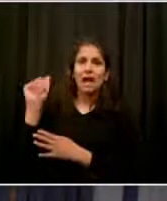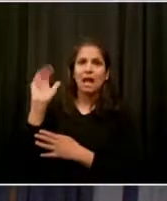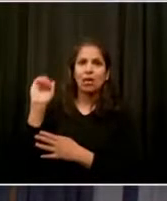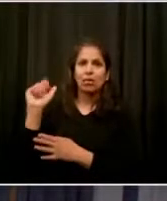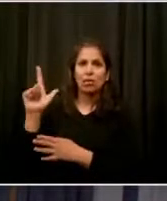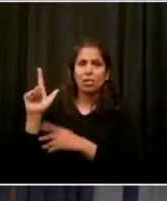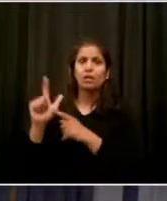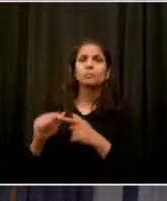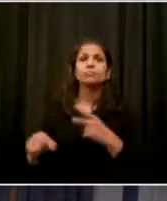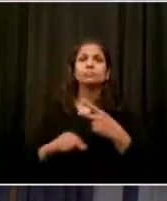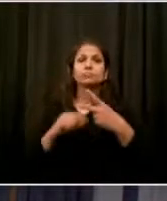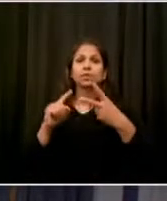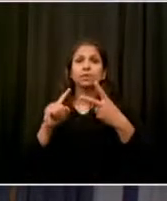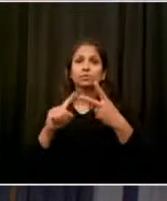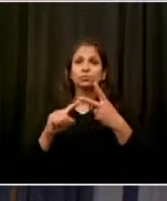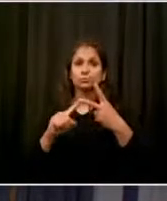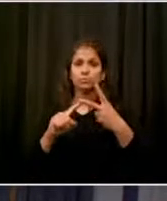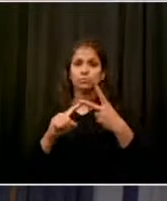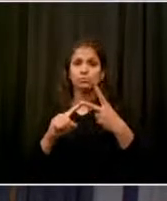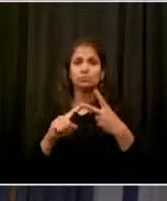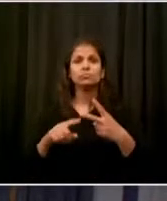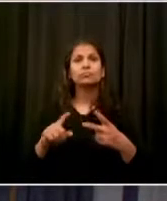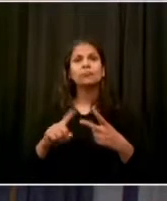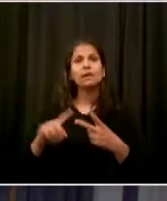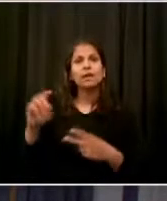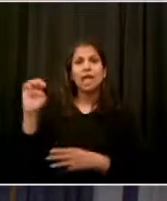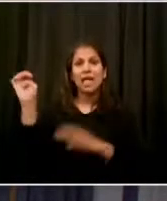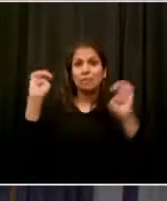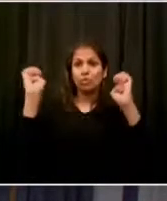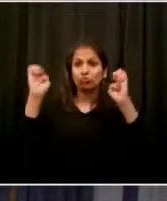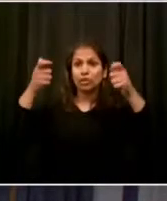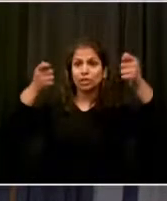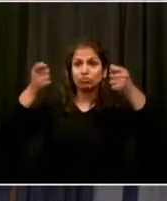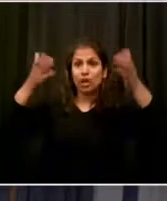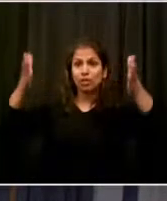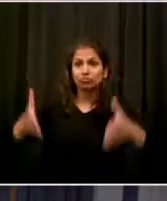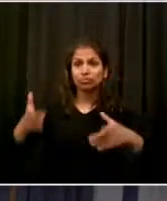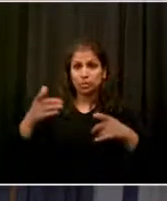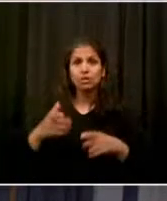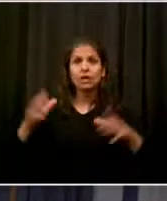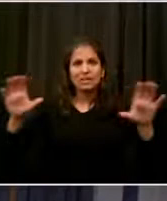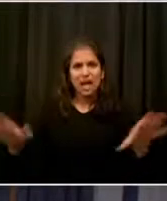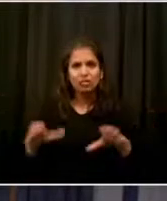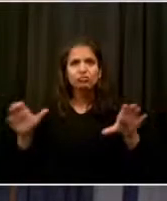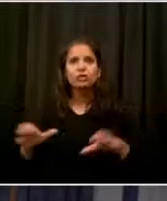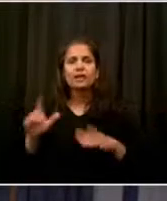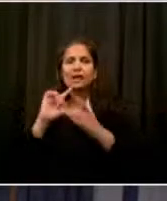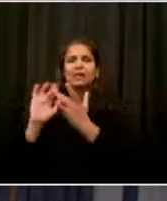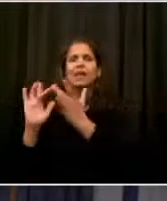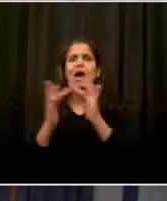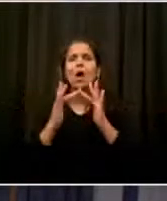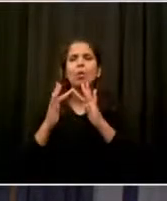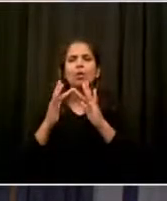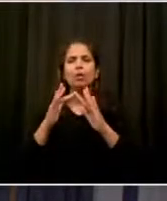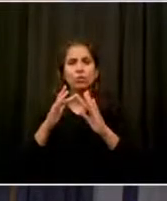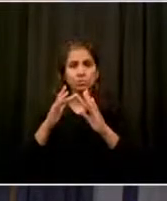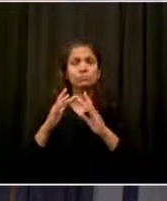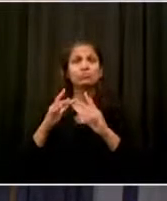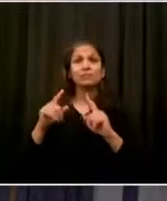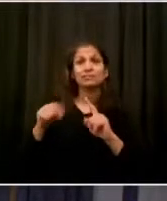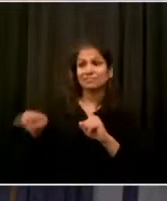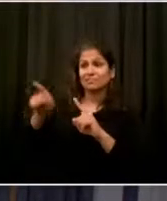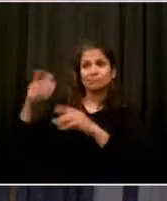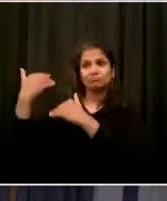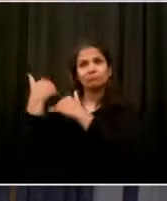Action Network, and he organized a very powerful, heartfelt memorial for George